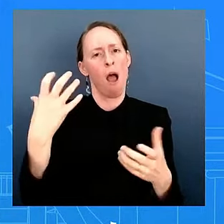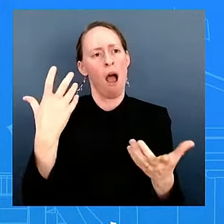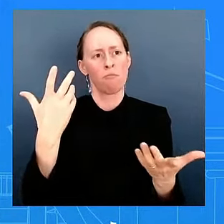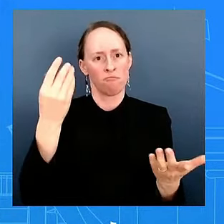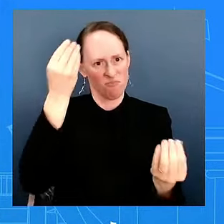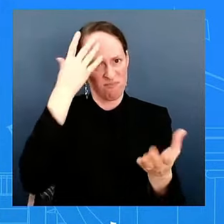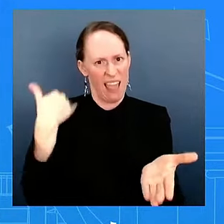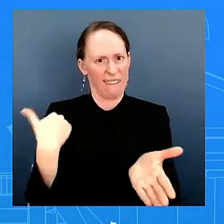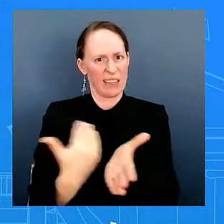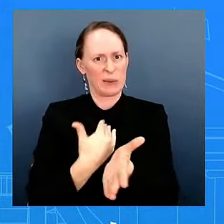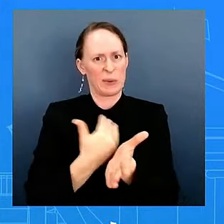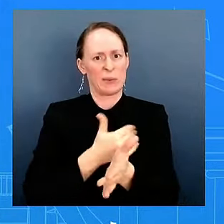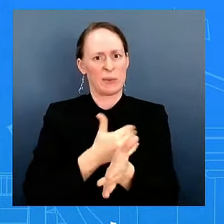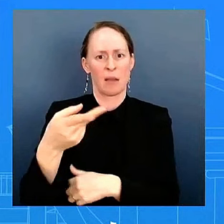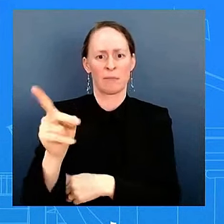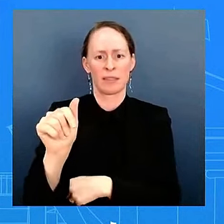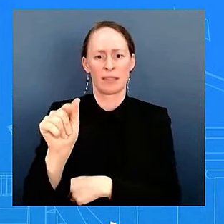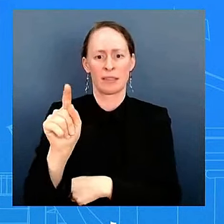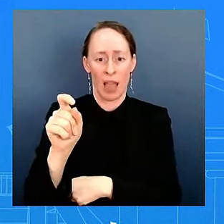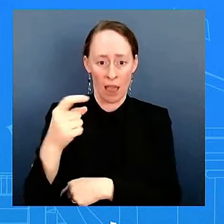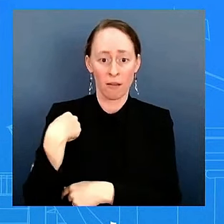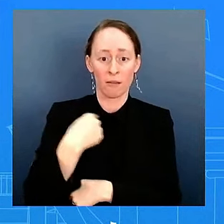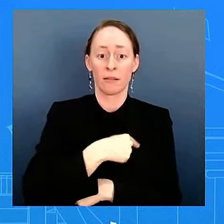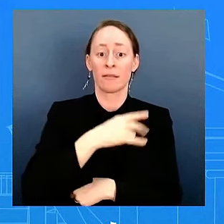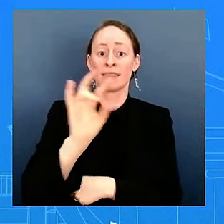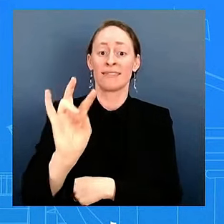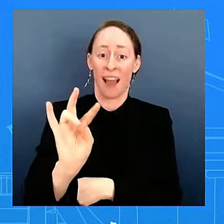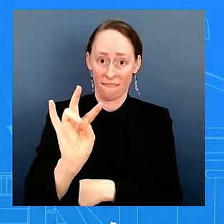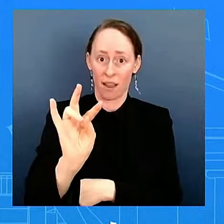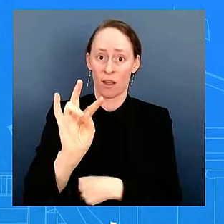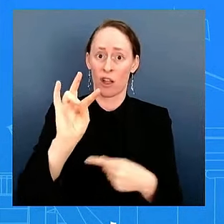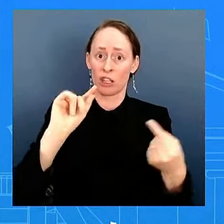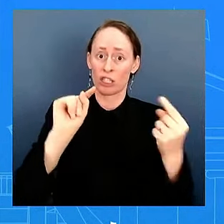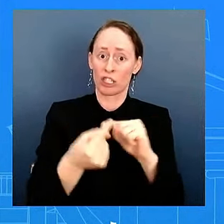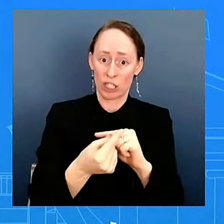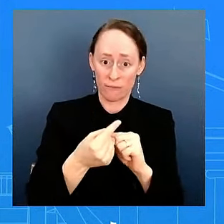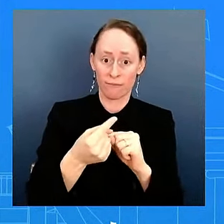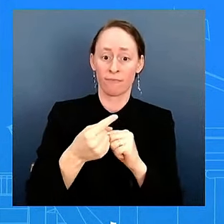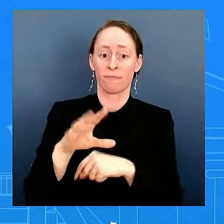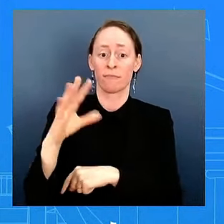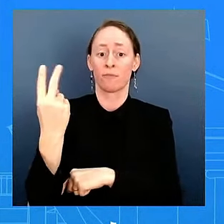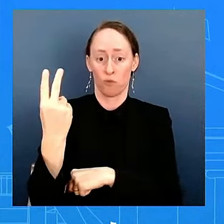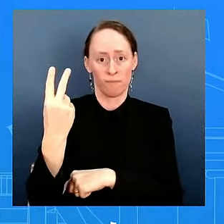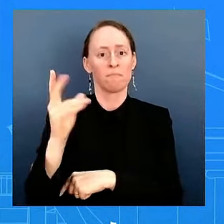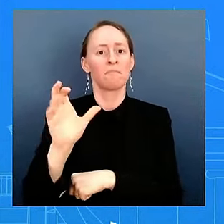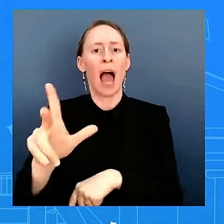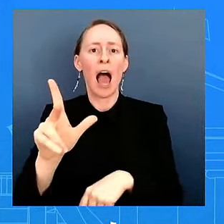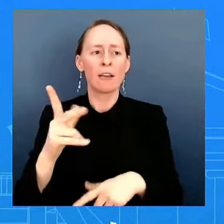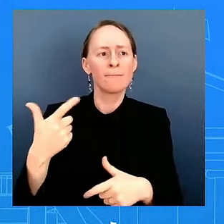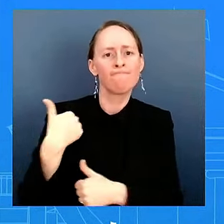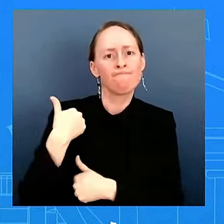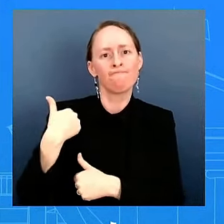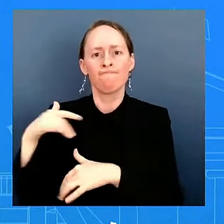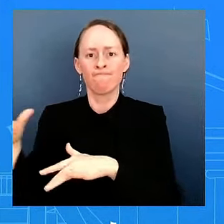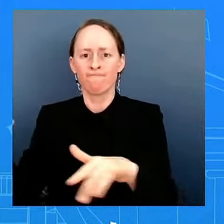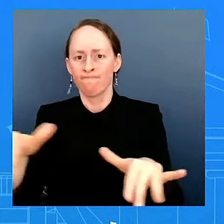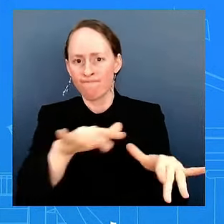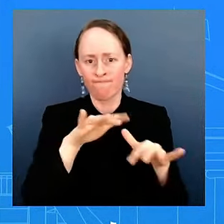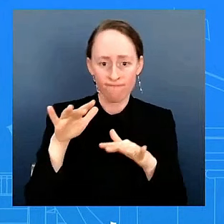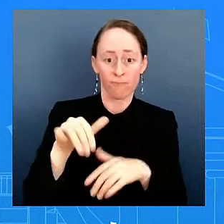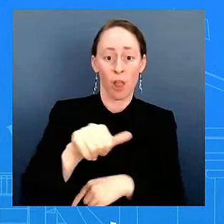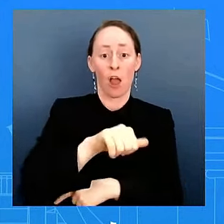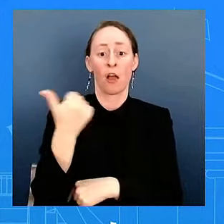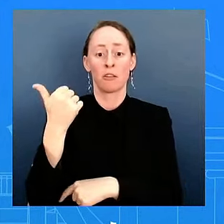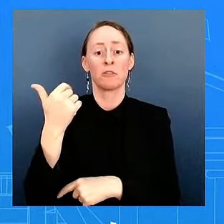personnel injured during the attack, two personnel have been returned to duty, two personnel are recovering locally, and three personnel